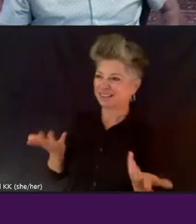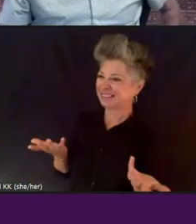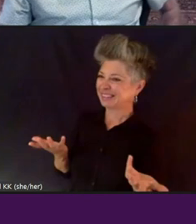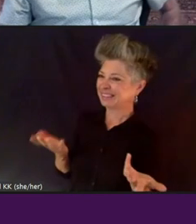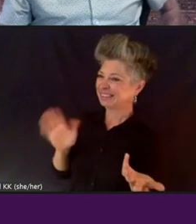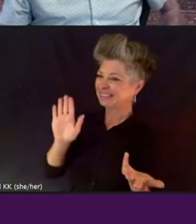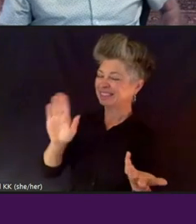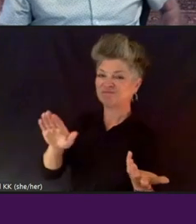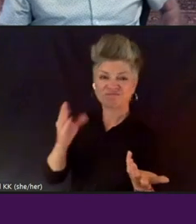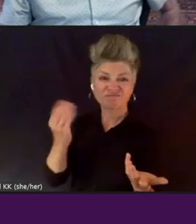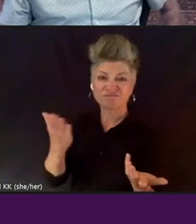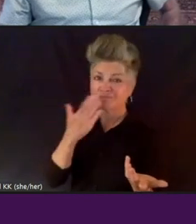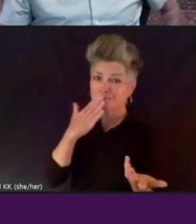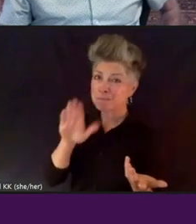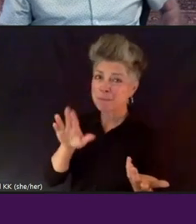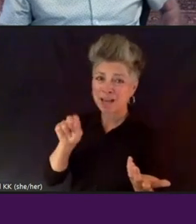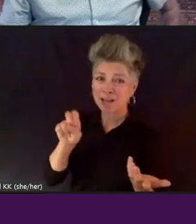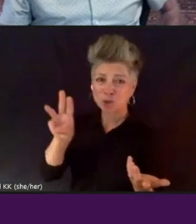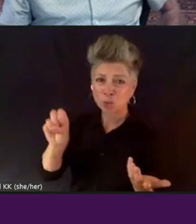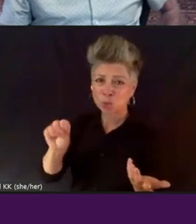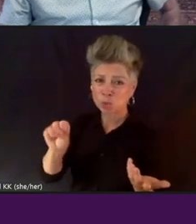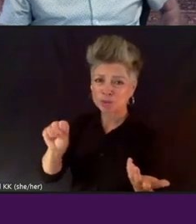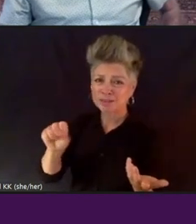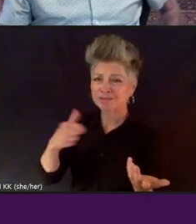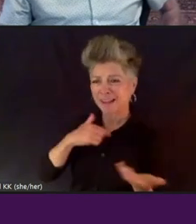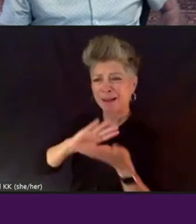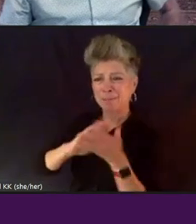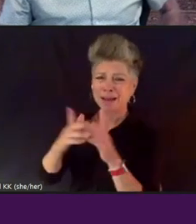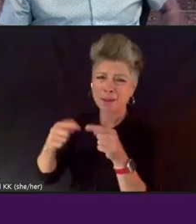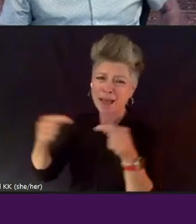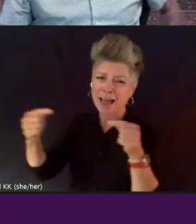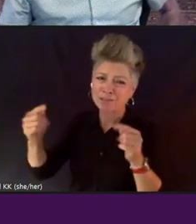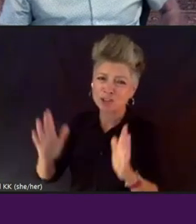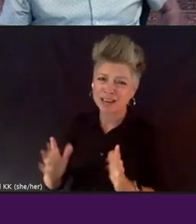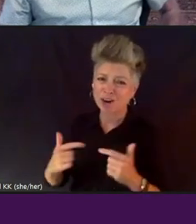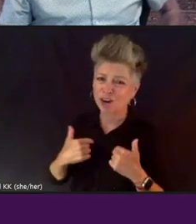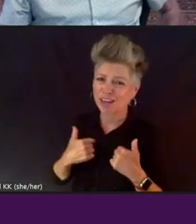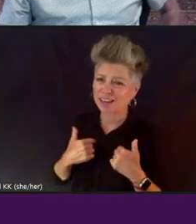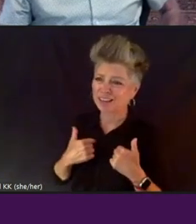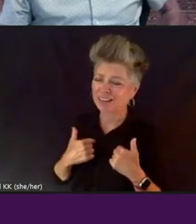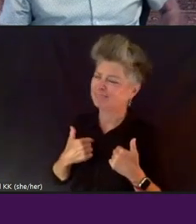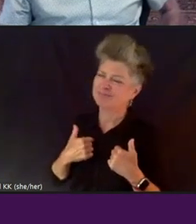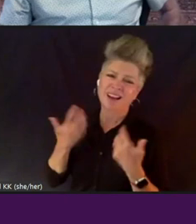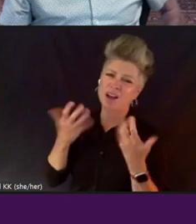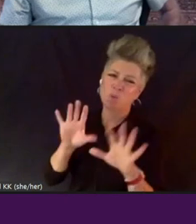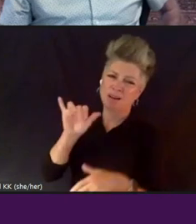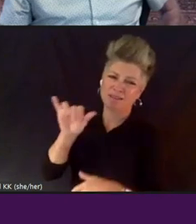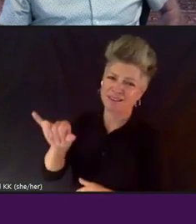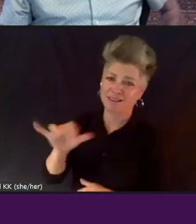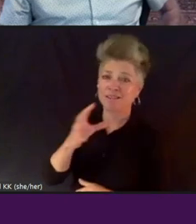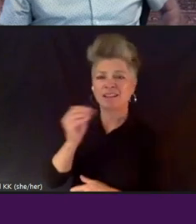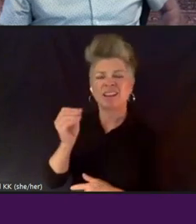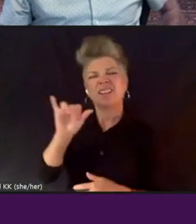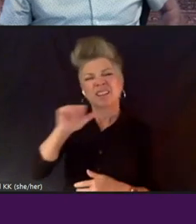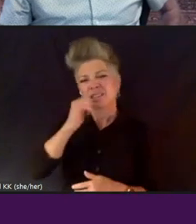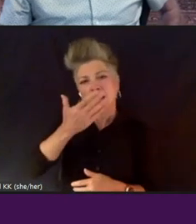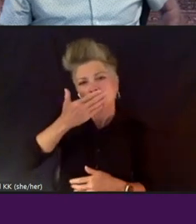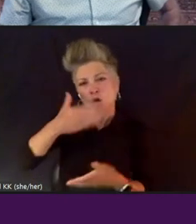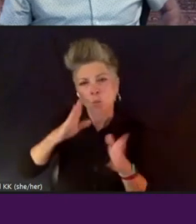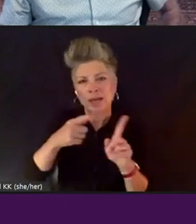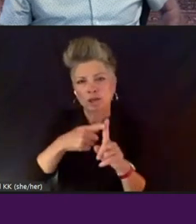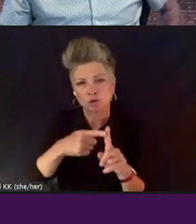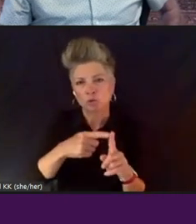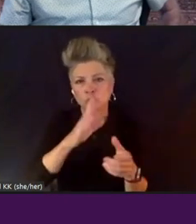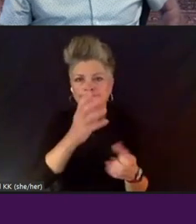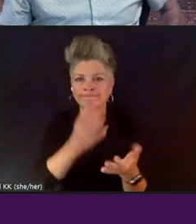news and get to be the adversary. That's not my intention. And that, that's not a good way to use legal counsel. Mark,